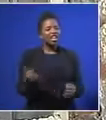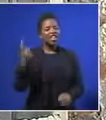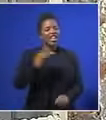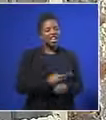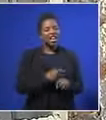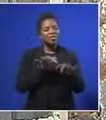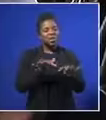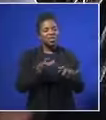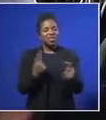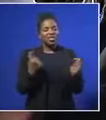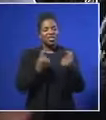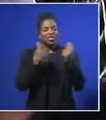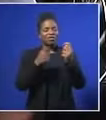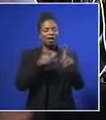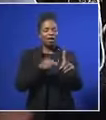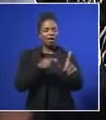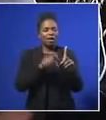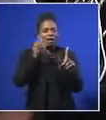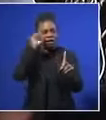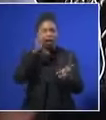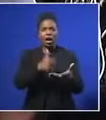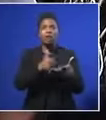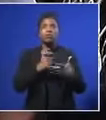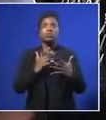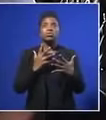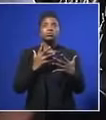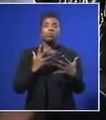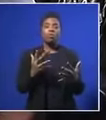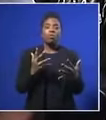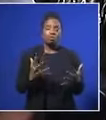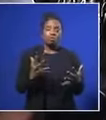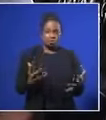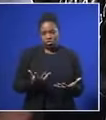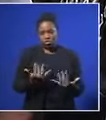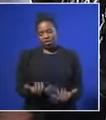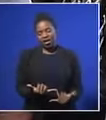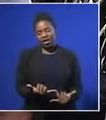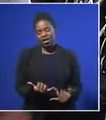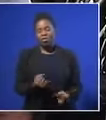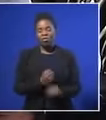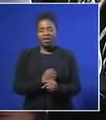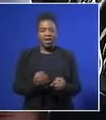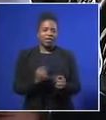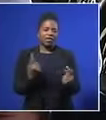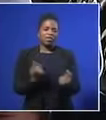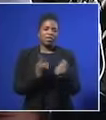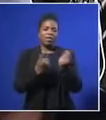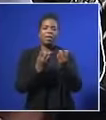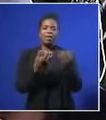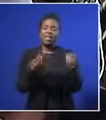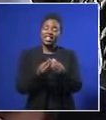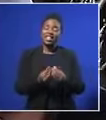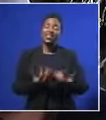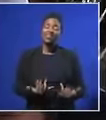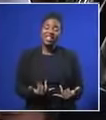and celebrate this hero who did a lot for us, you know. So I think today is a day where we never get to celebrate a lot of things, but